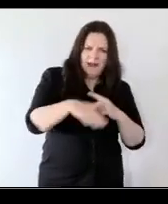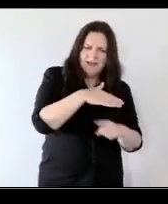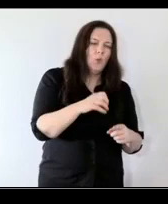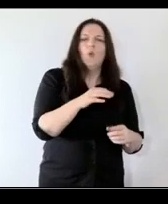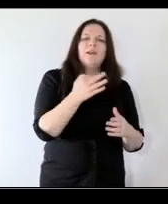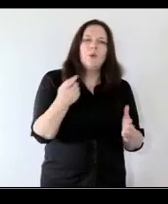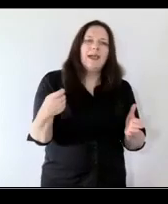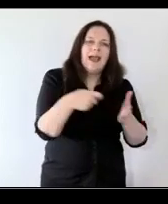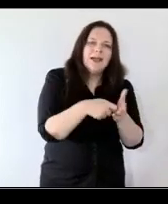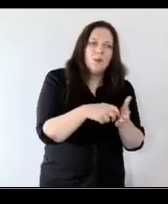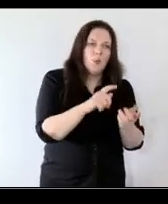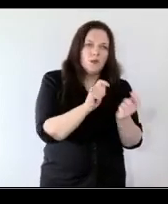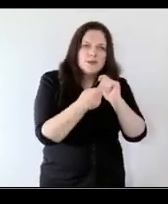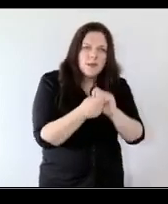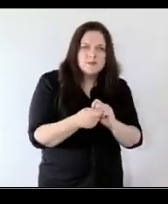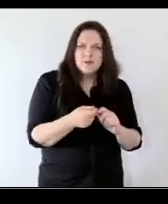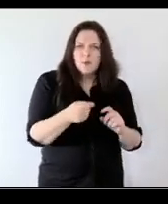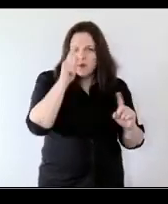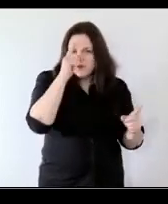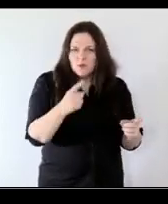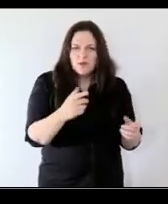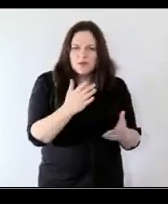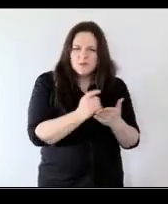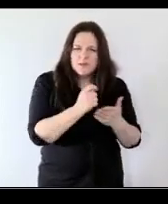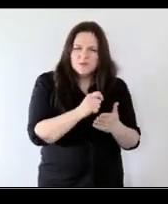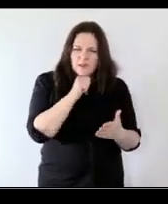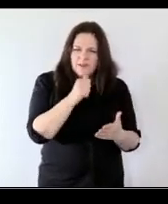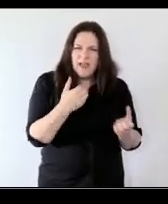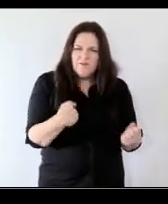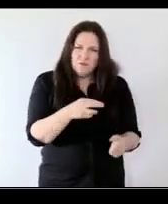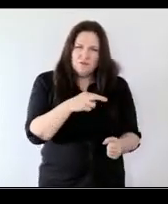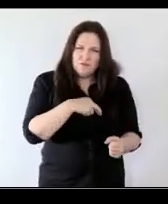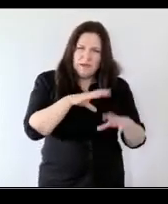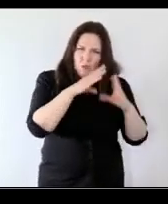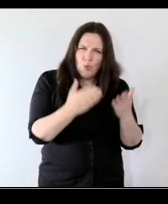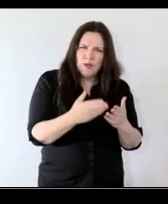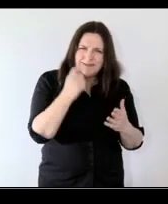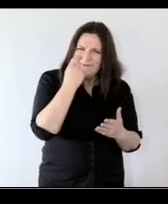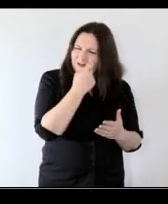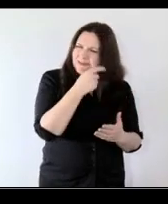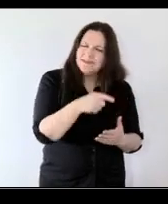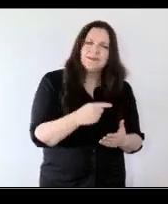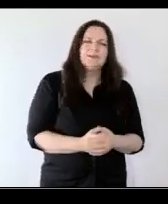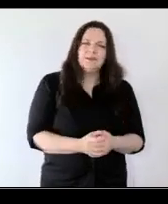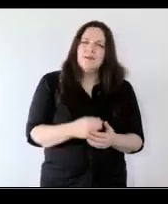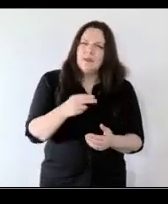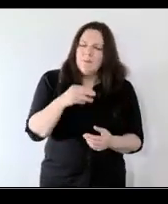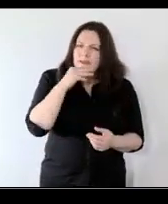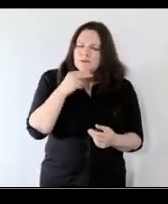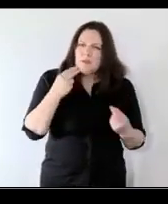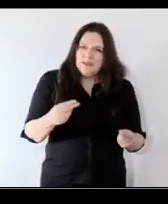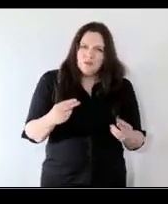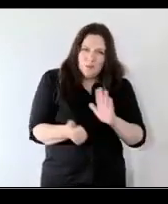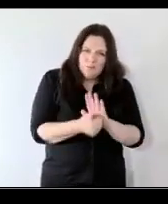take something away from it or adapt it a bit so we don't have a lot of real world evidence and that means that we need to be